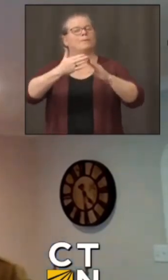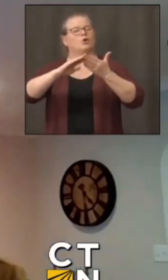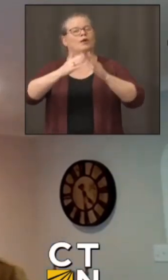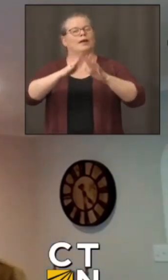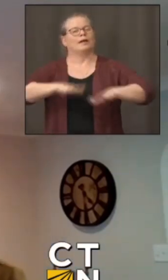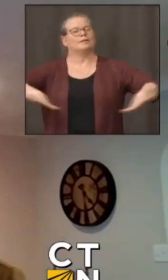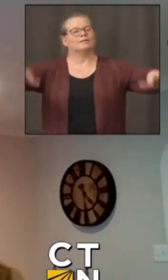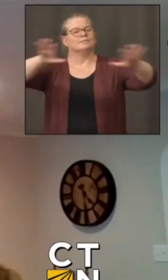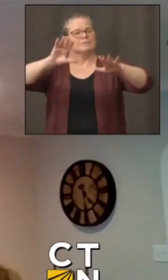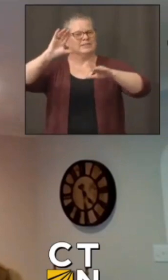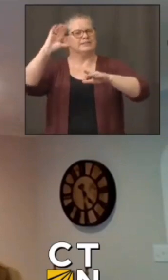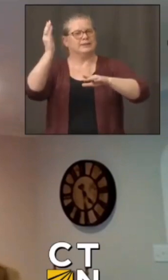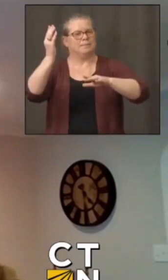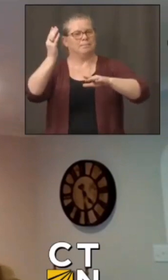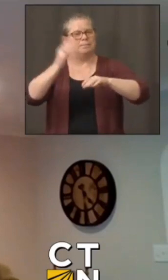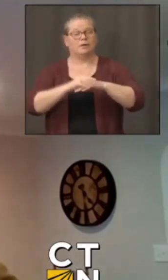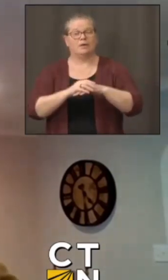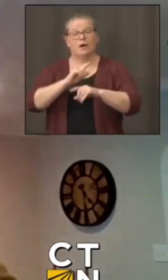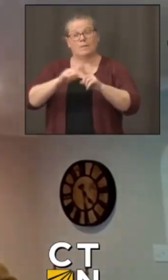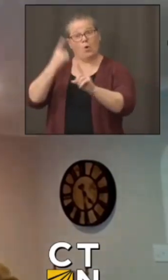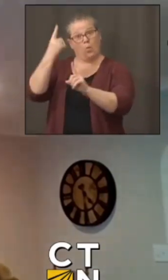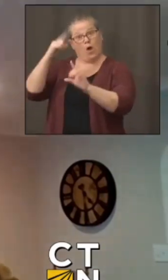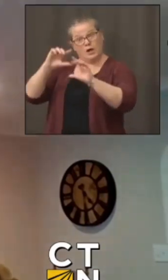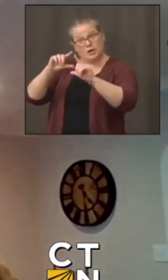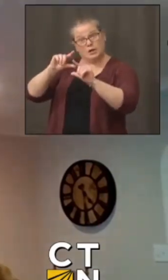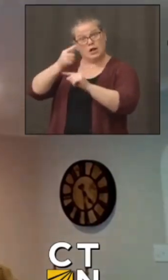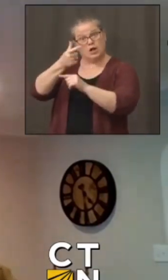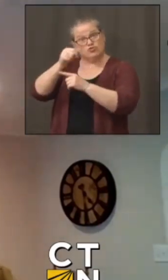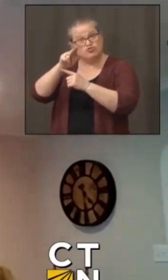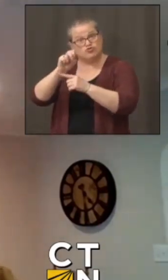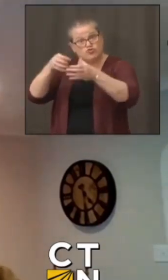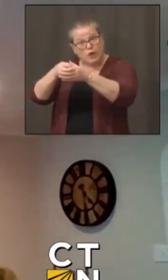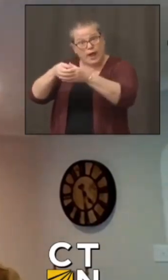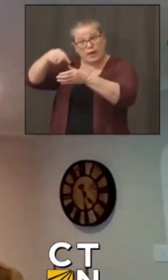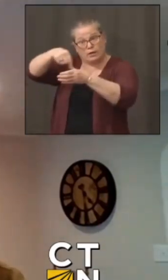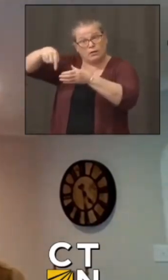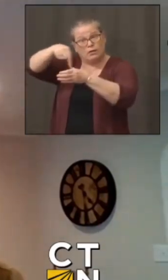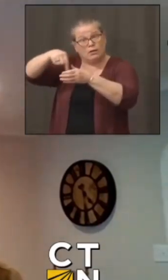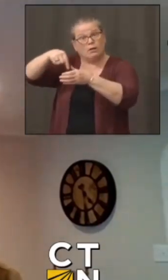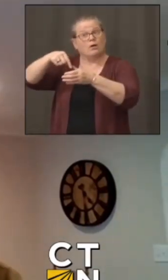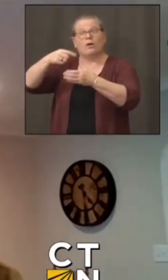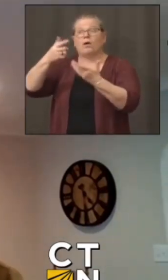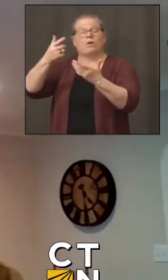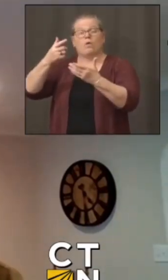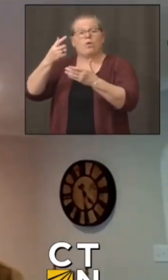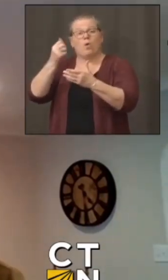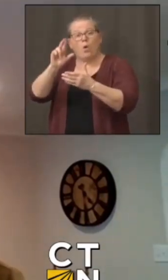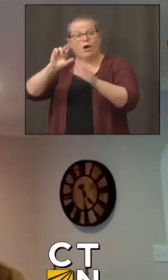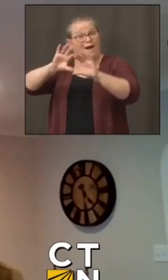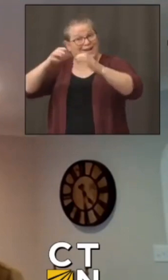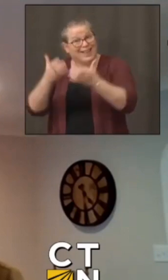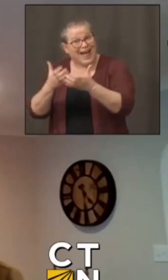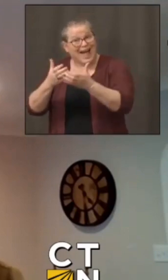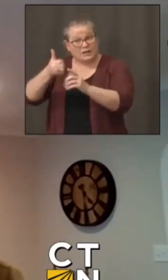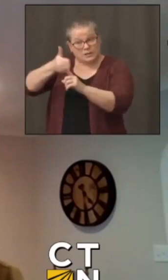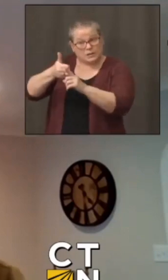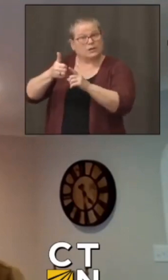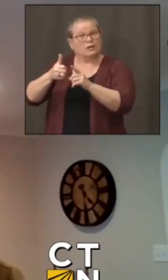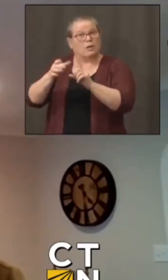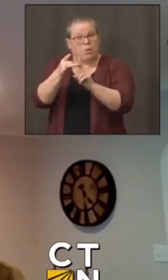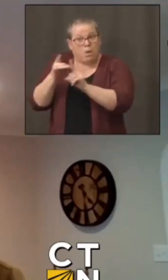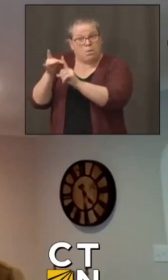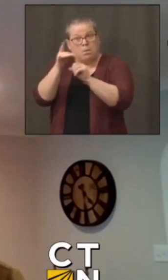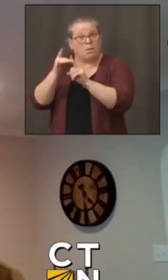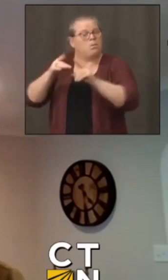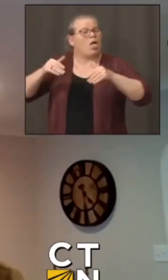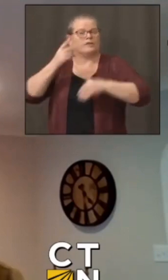of a school has um transmitted covid from one to the next so that's very good news and we we think